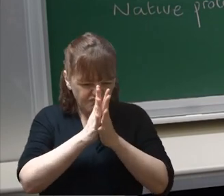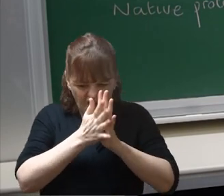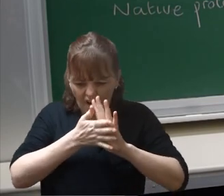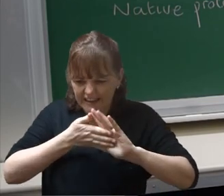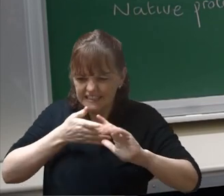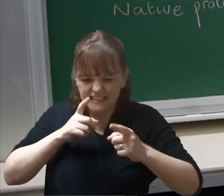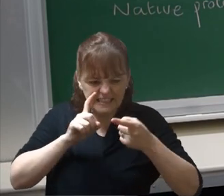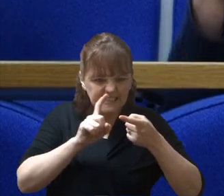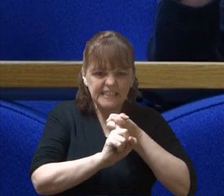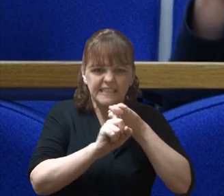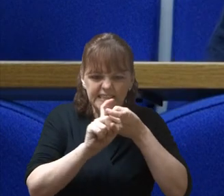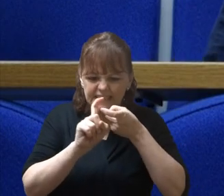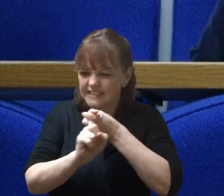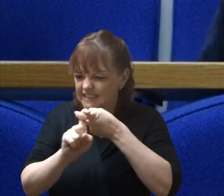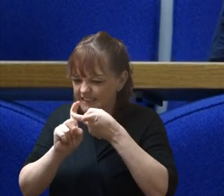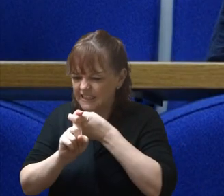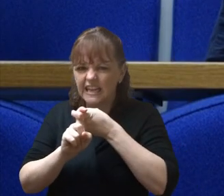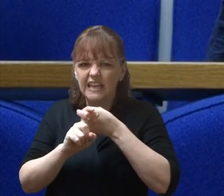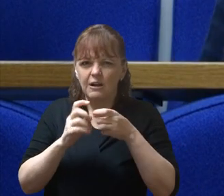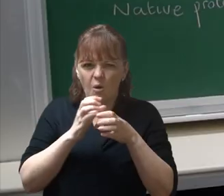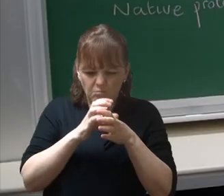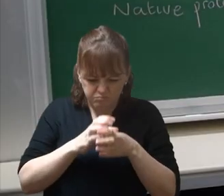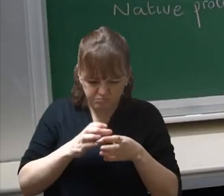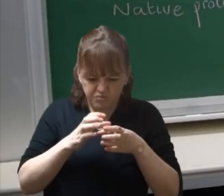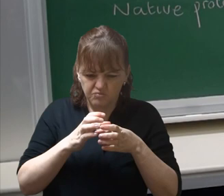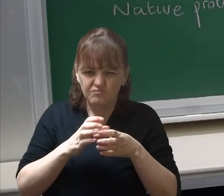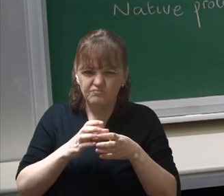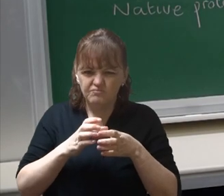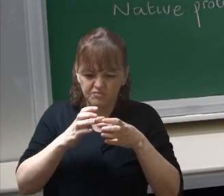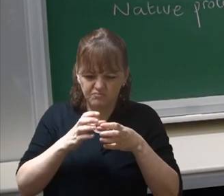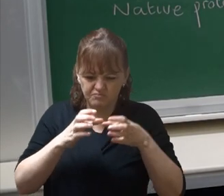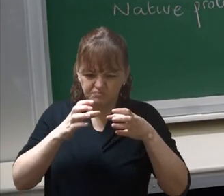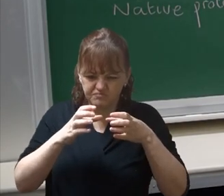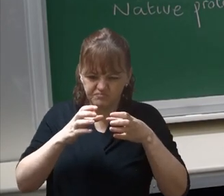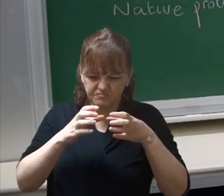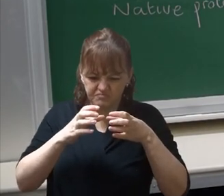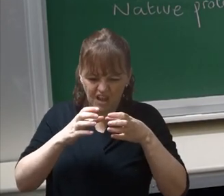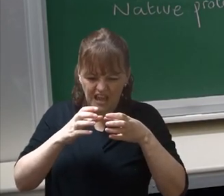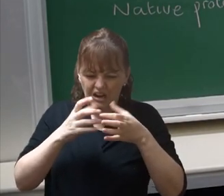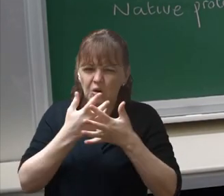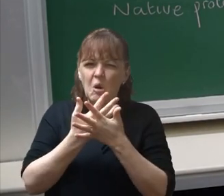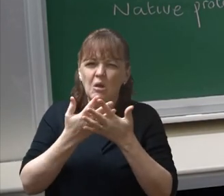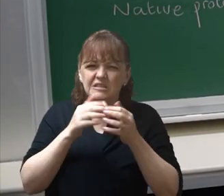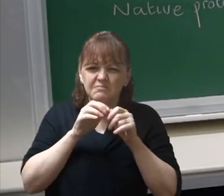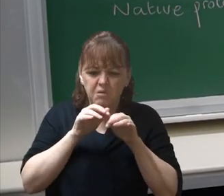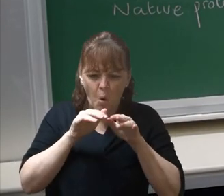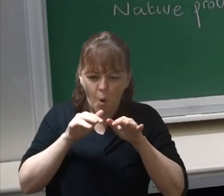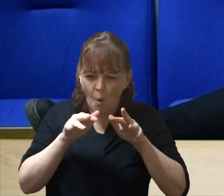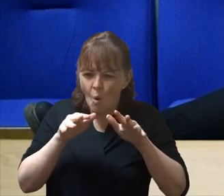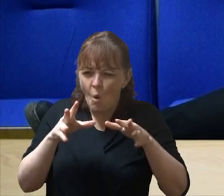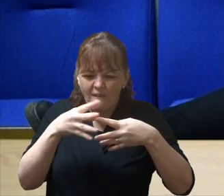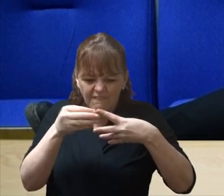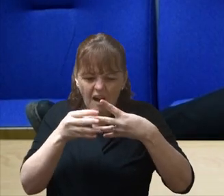sticking fast A stodgy cluster Growing and building a ladder of threads Of strands of fibres